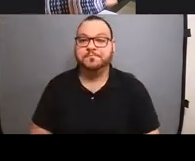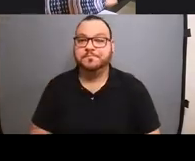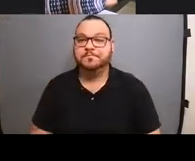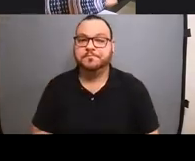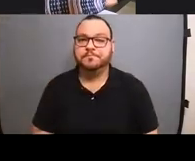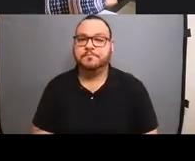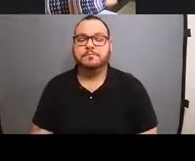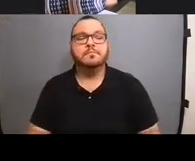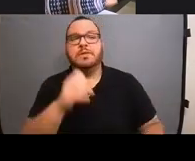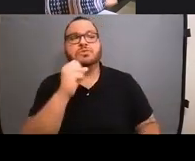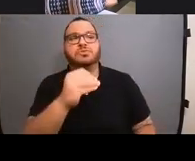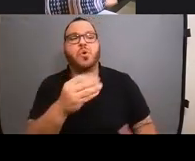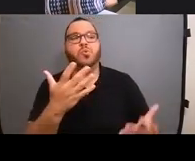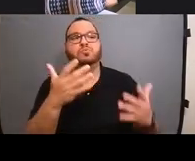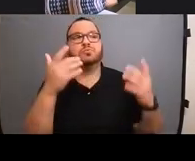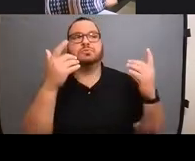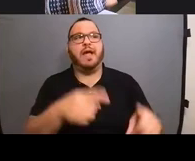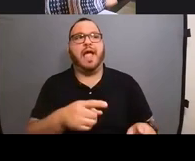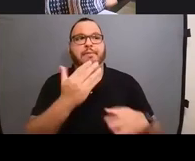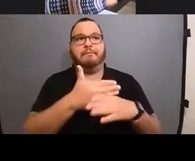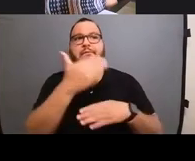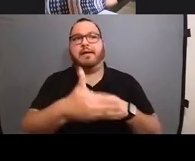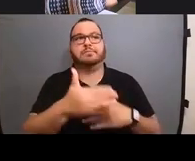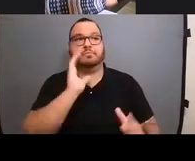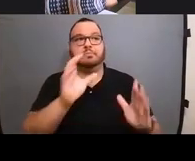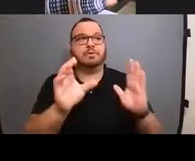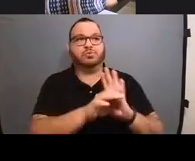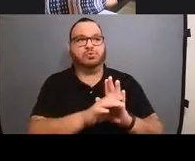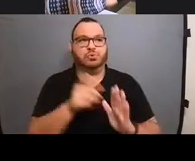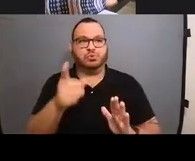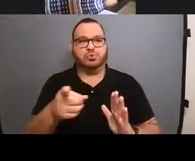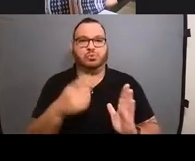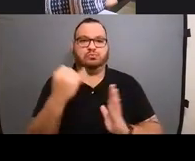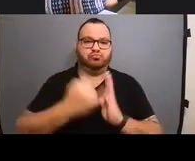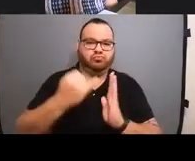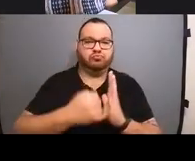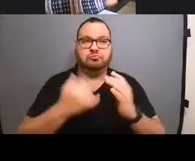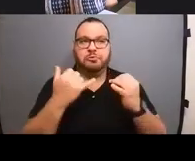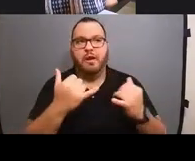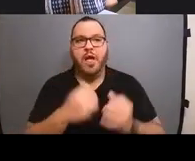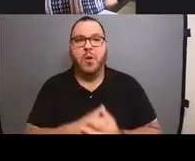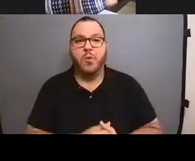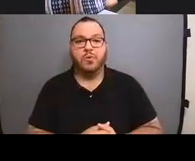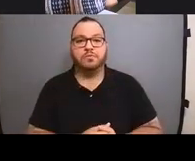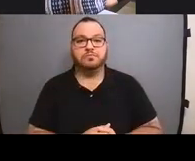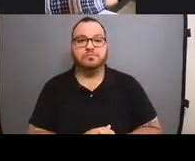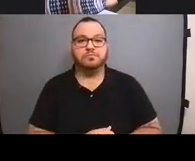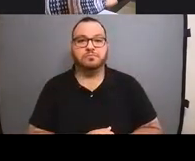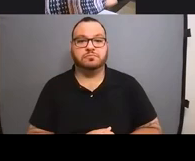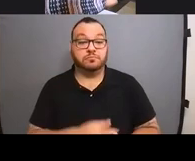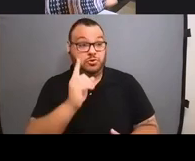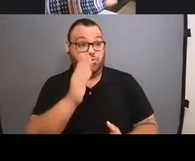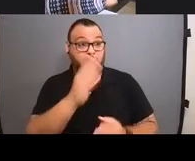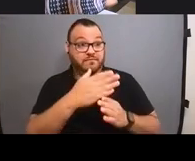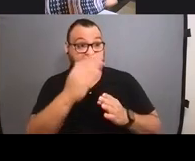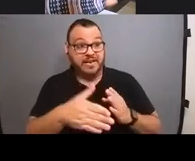So what's going to happen next with the picture that you're drawing? Will we, um, will you finish it